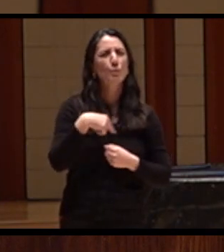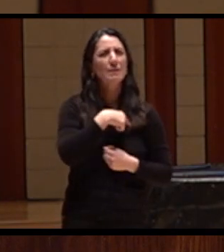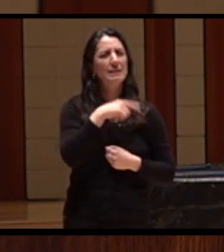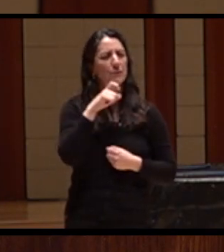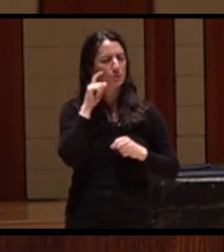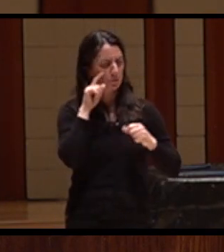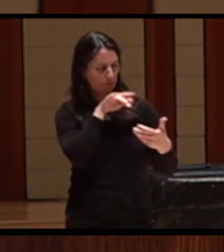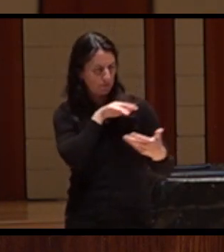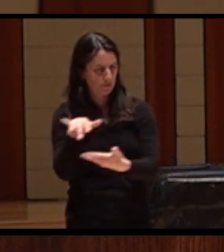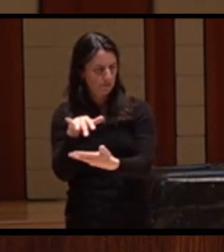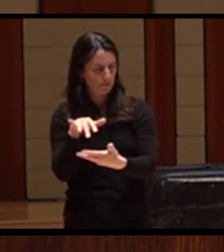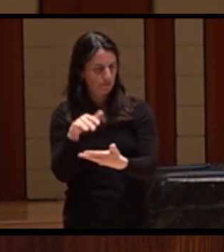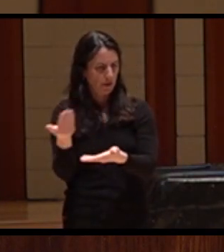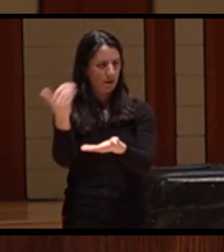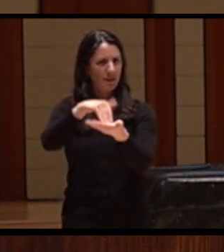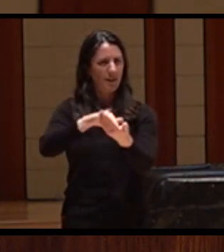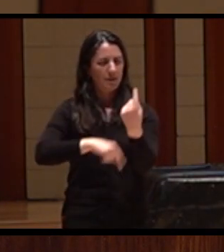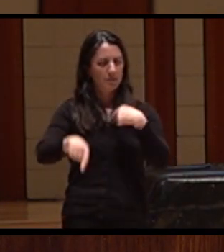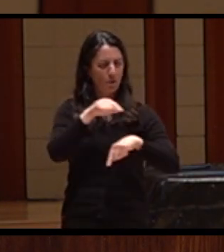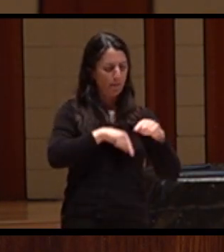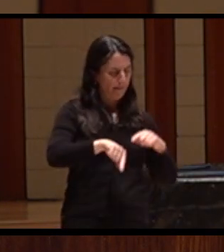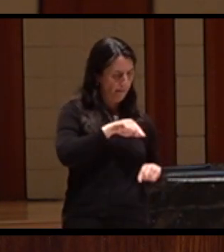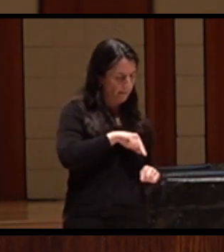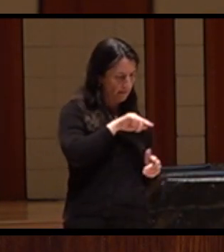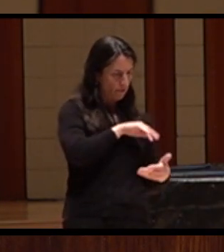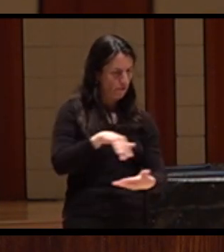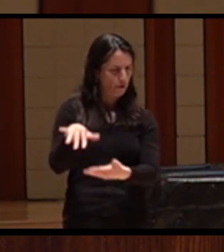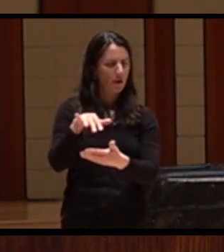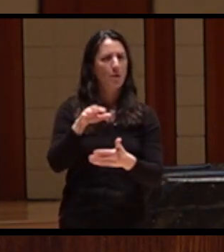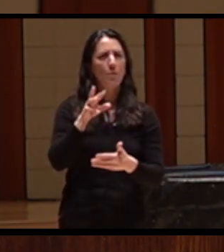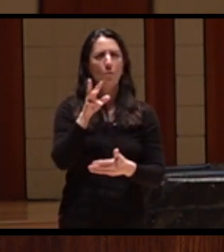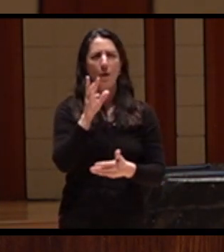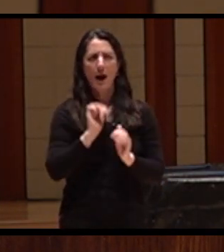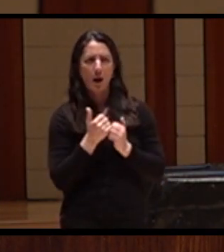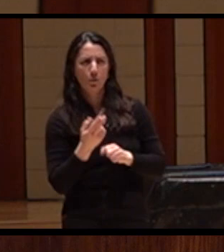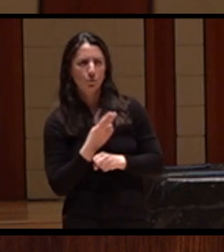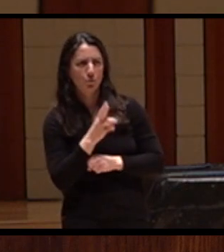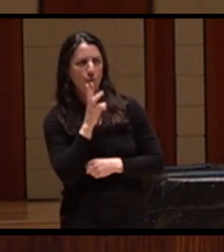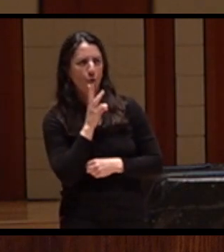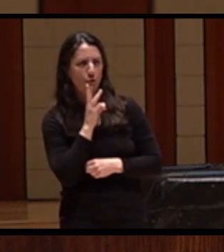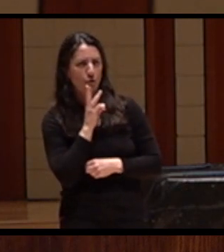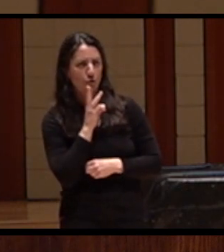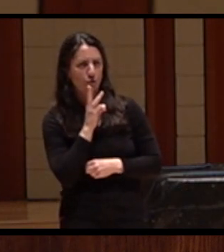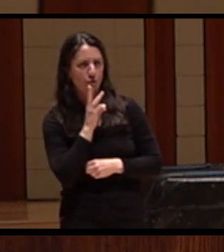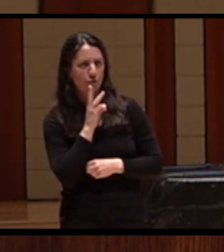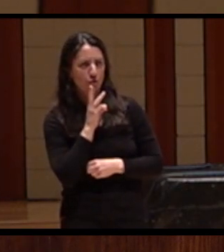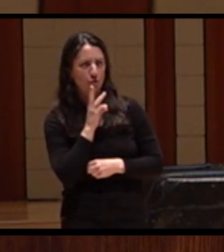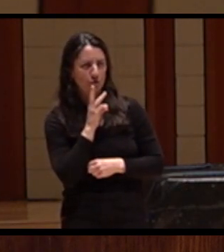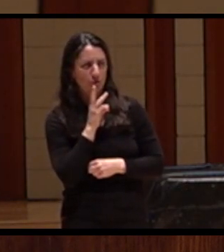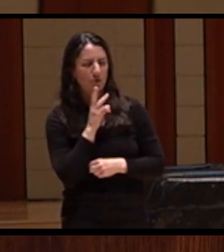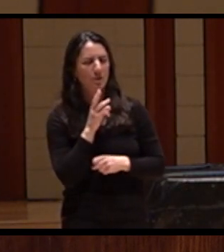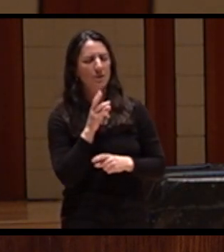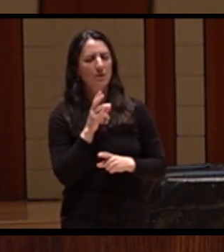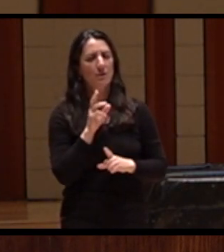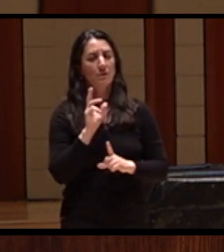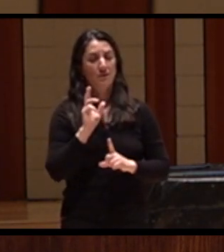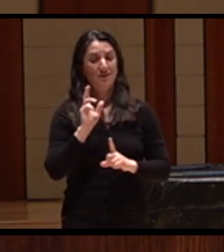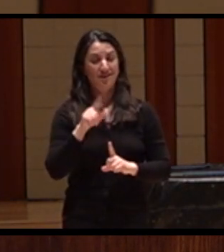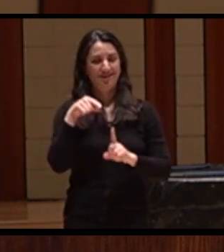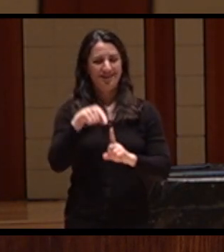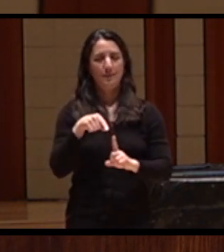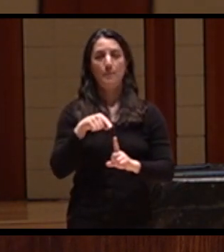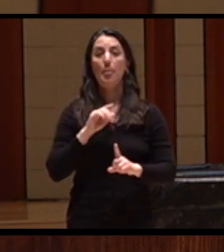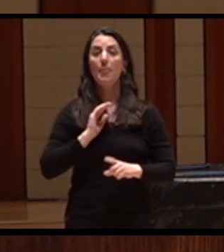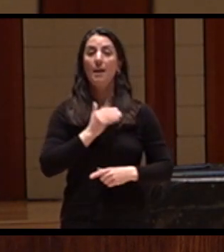We were talking about some of that this evening. And certainly in the basin, one of the conversations we're